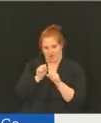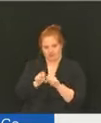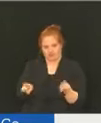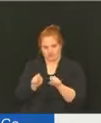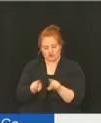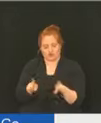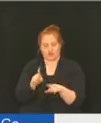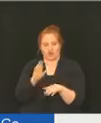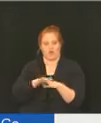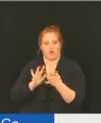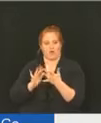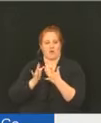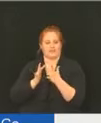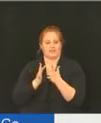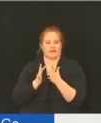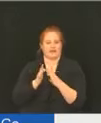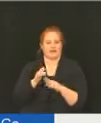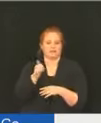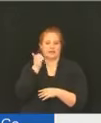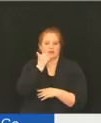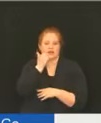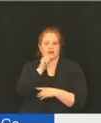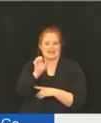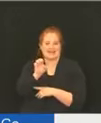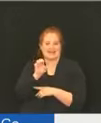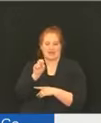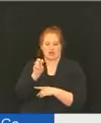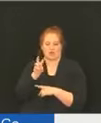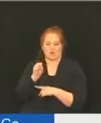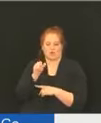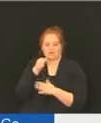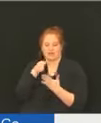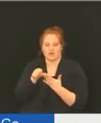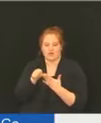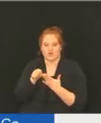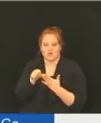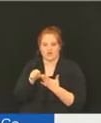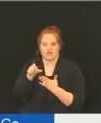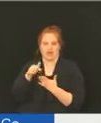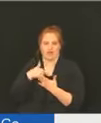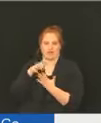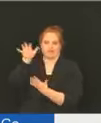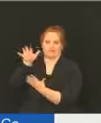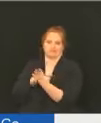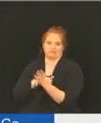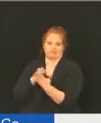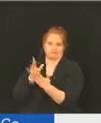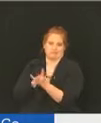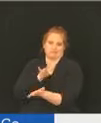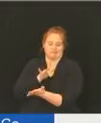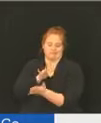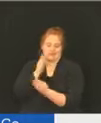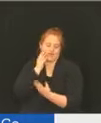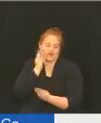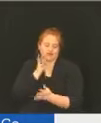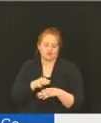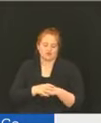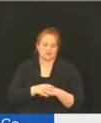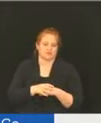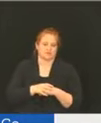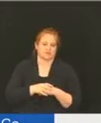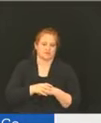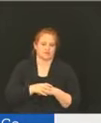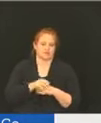The daily COVID e-newsletter that contains a lot of useful information, social